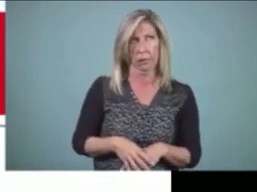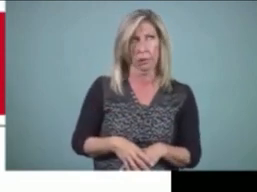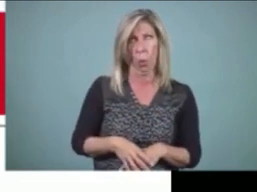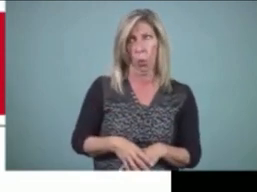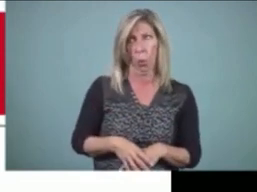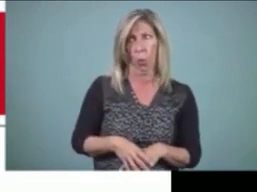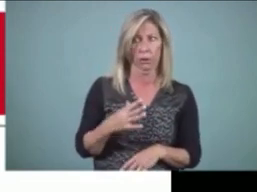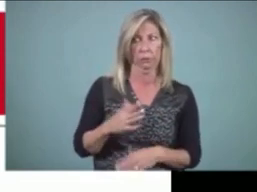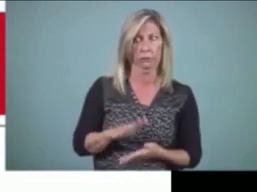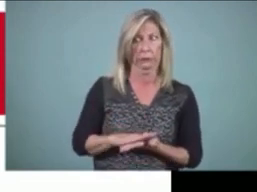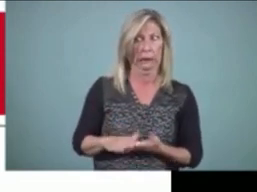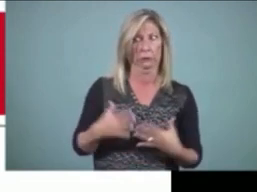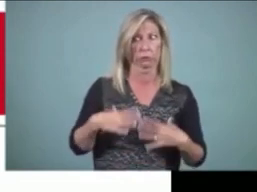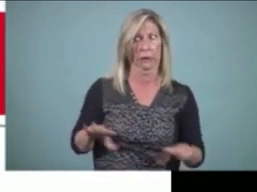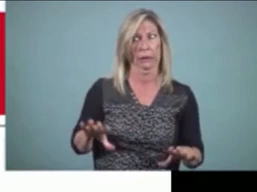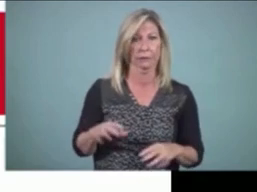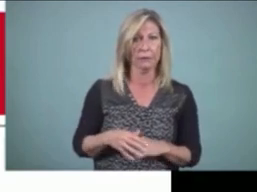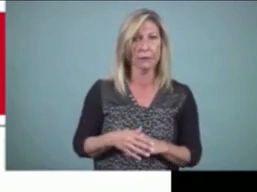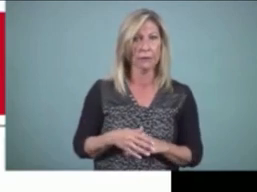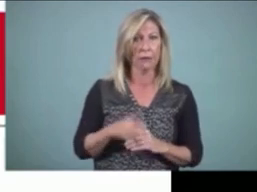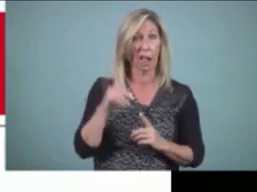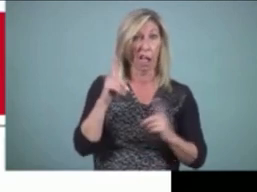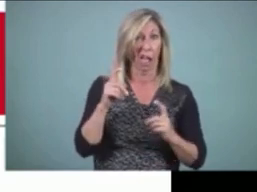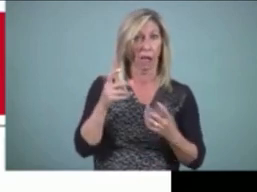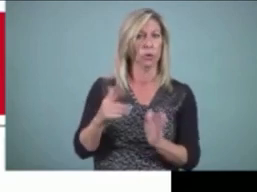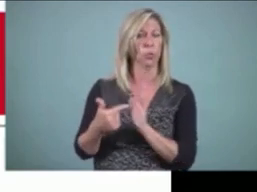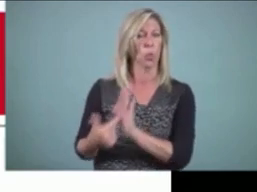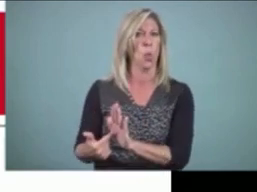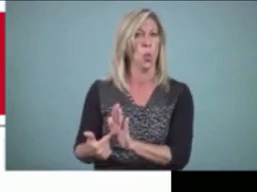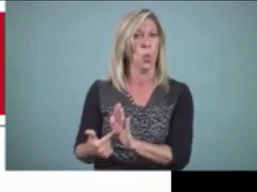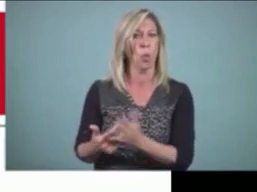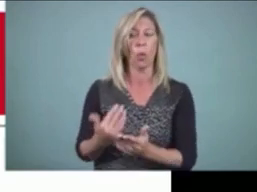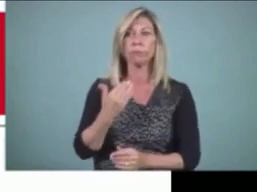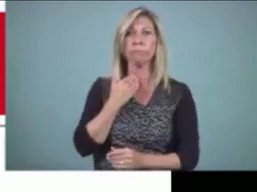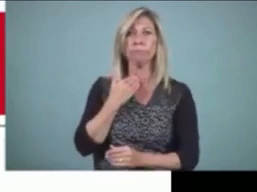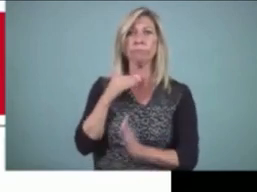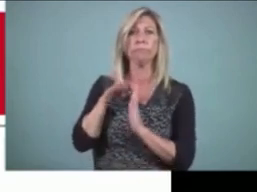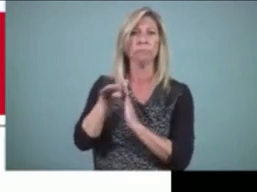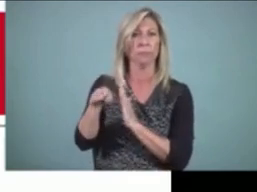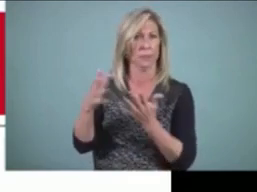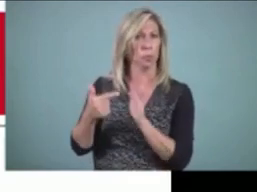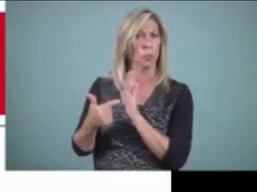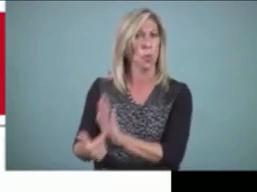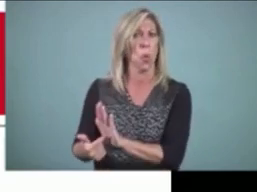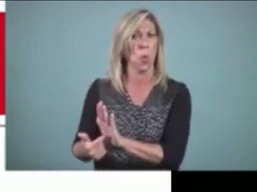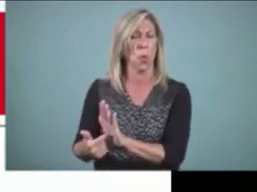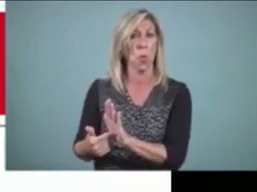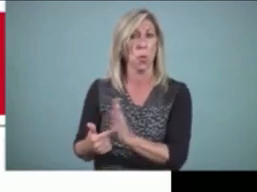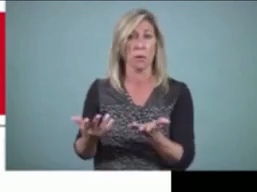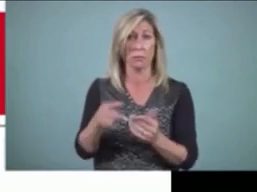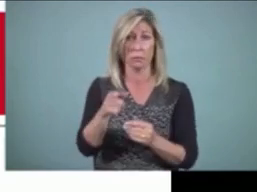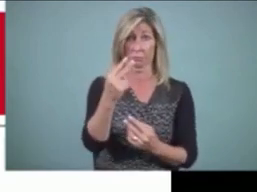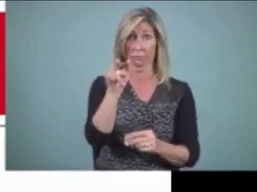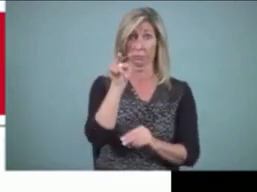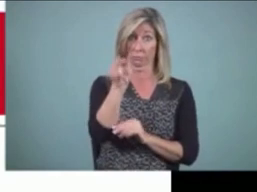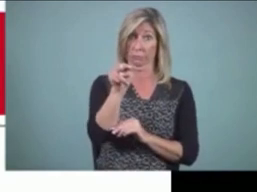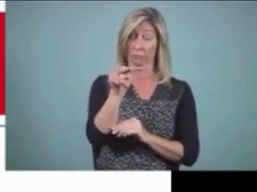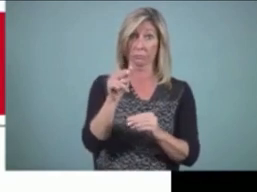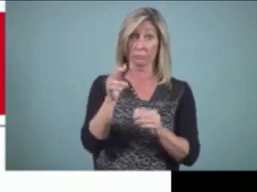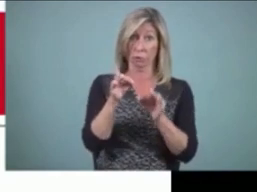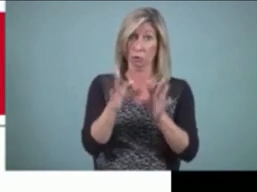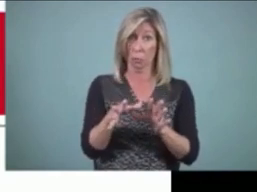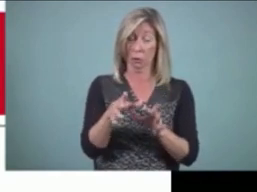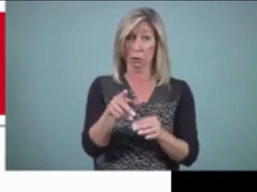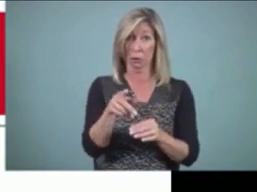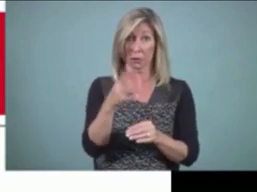do we really mean it's a nice dress? Not so much. And if you look at the interpreter's face, as I'm doing right now,